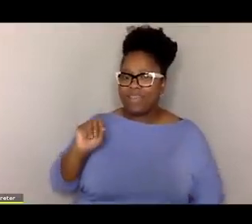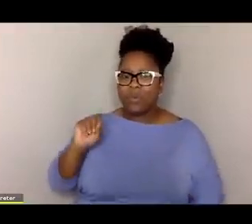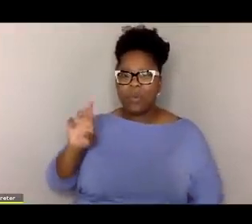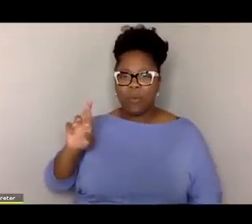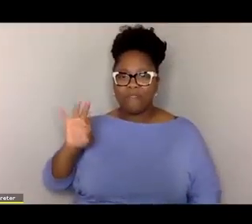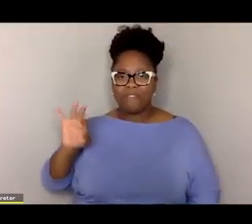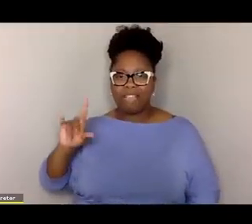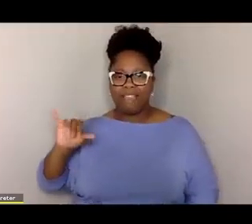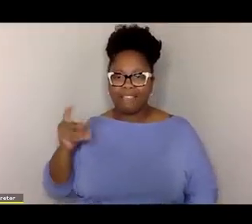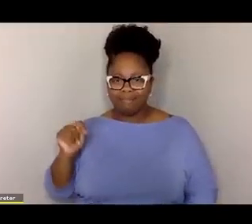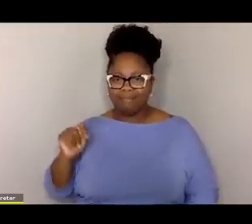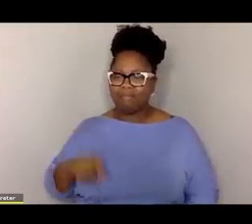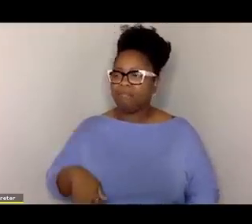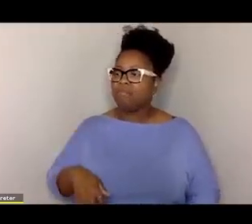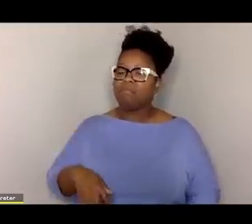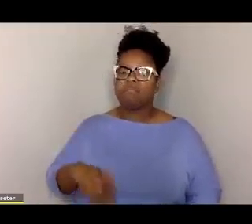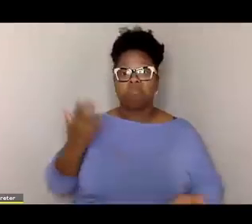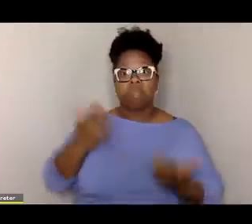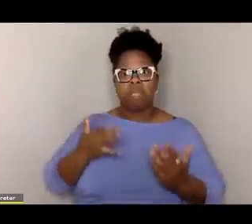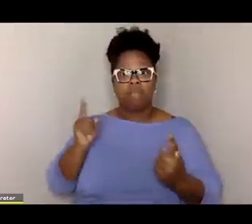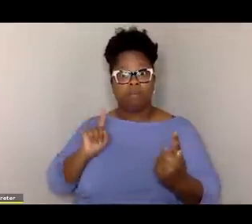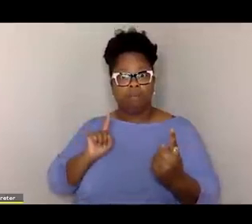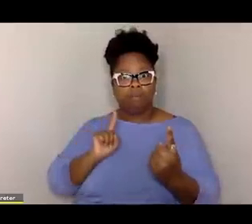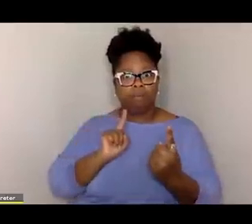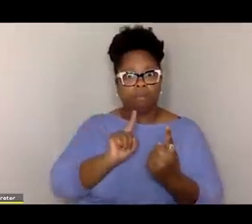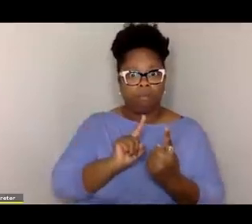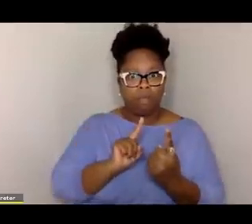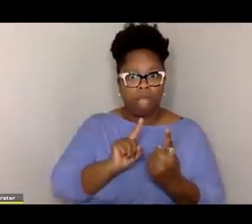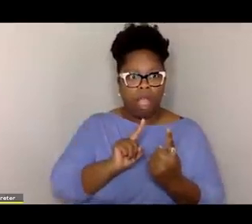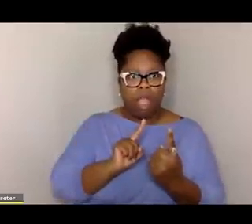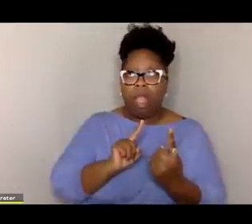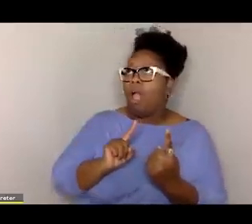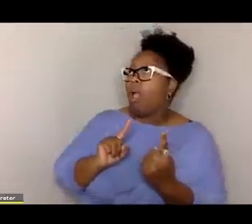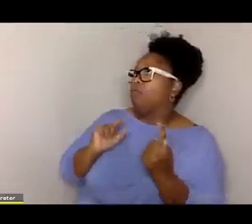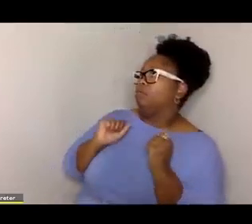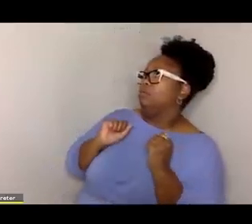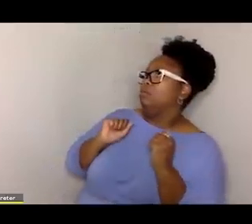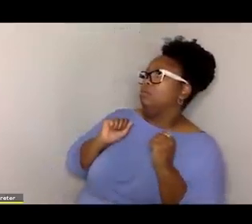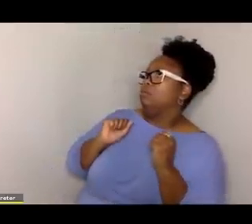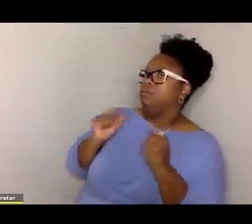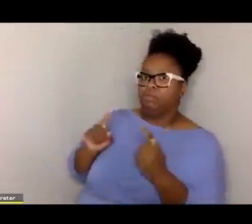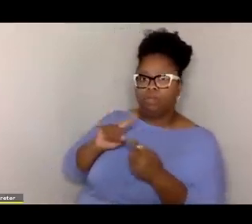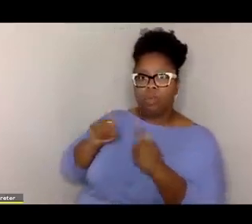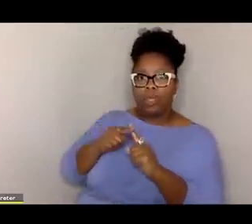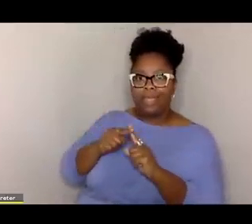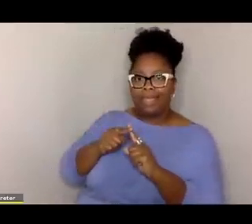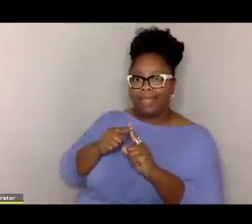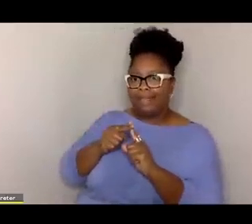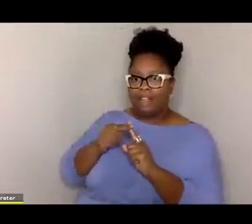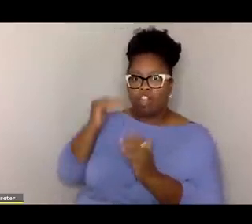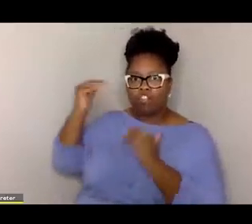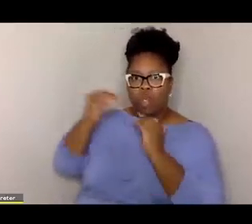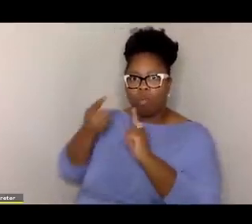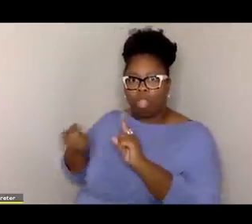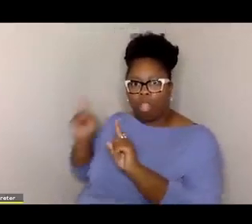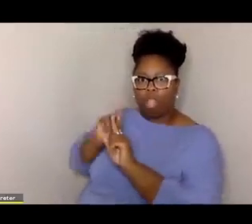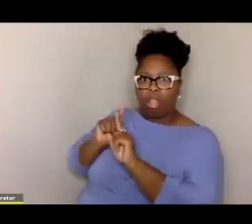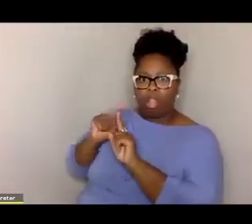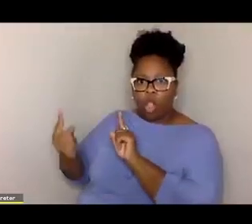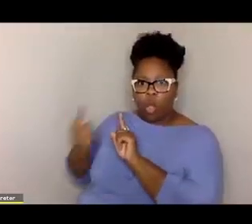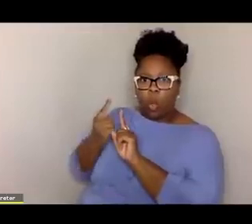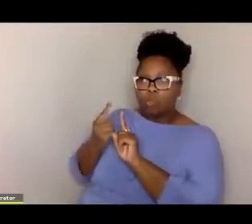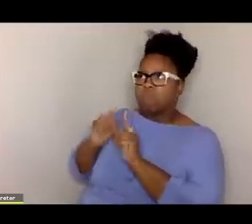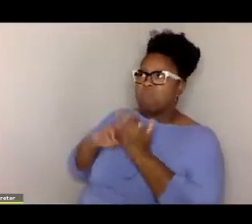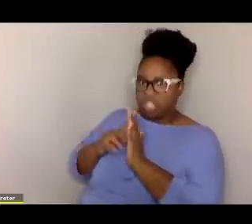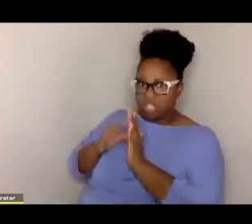response. You know, whether it's physical proximity becomes an evocative cue. Every time any other adult got close to me and came up behind